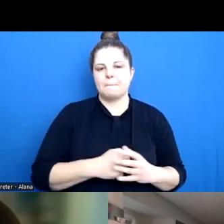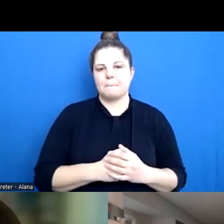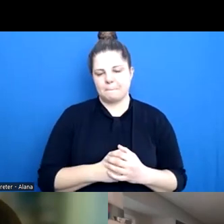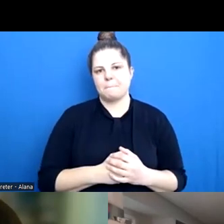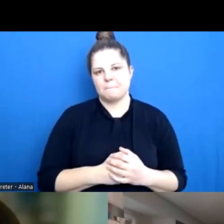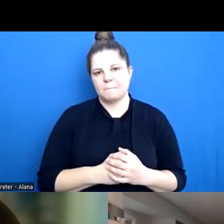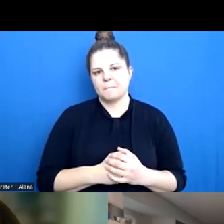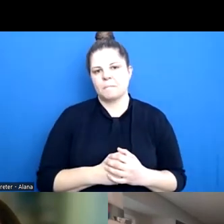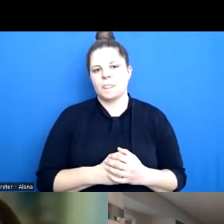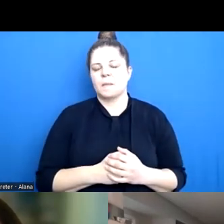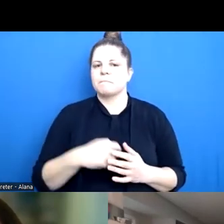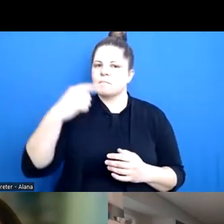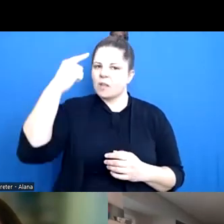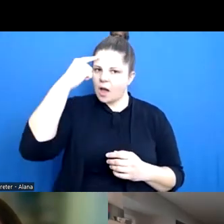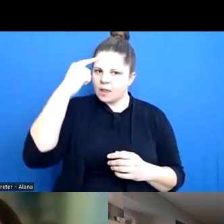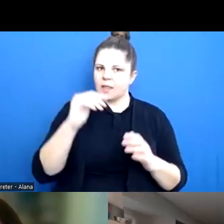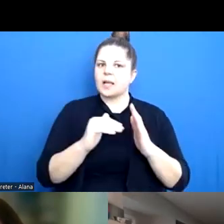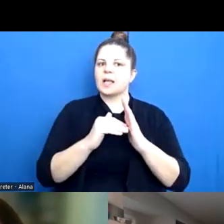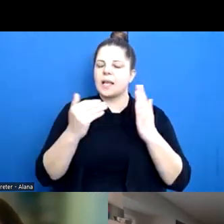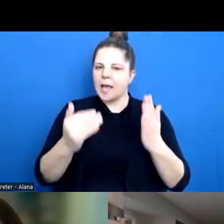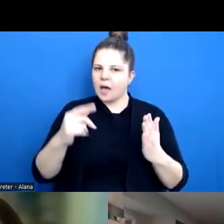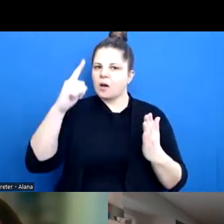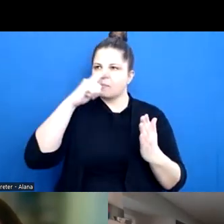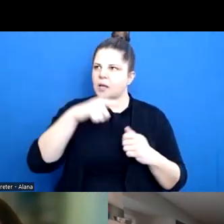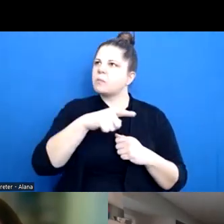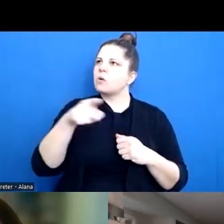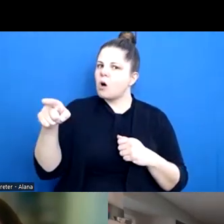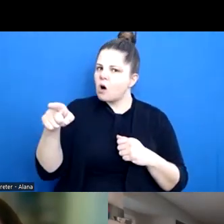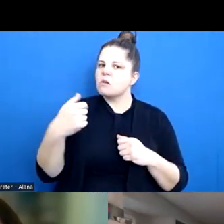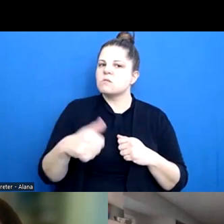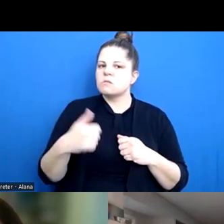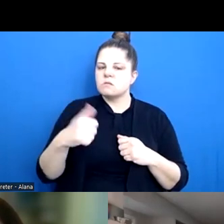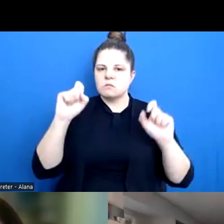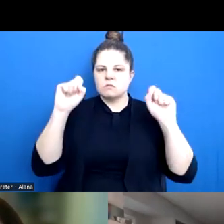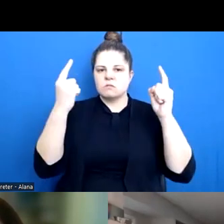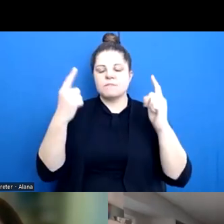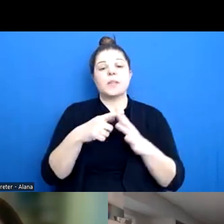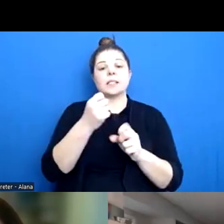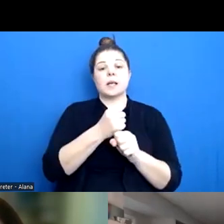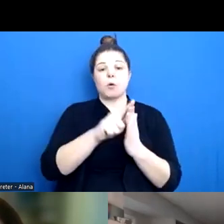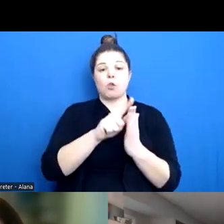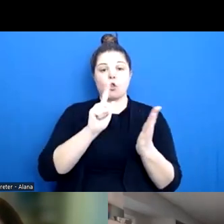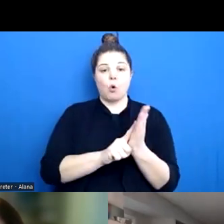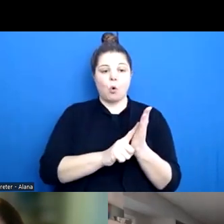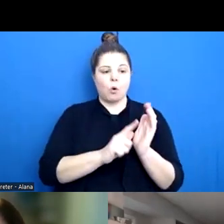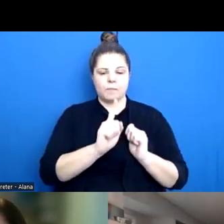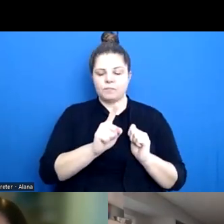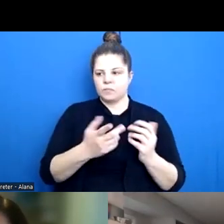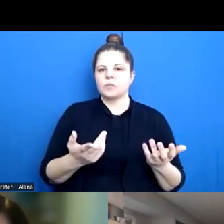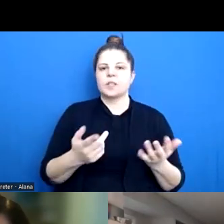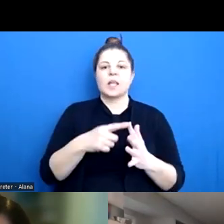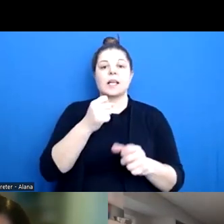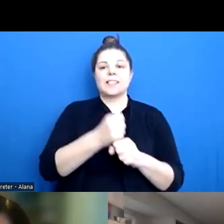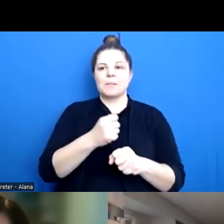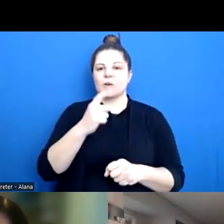is starting to enter the understanding from people, for instance, in law enforcement, that just because she sent you a smiley face